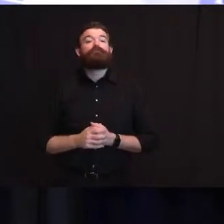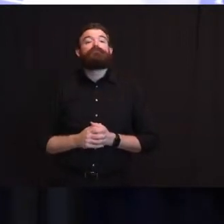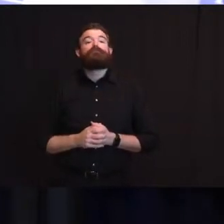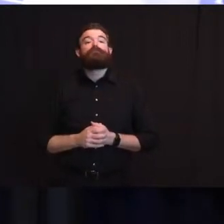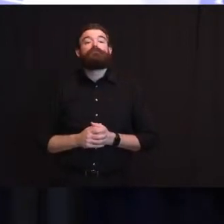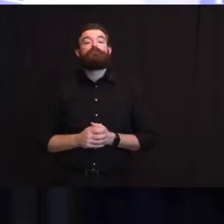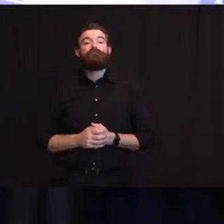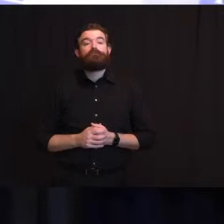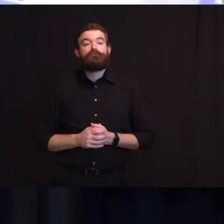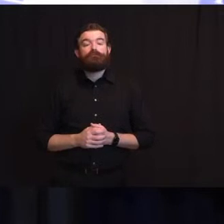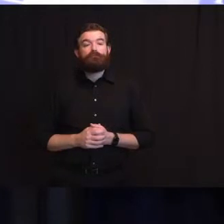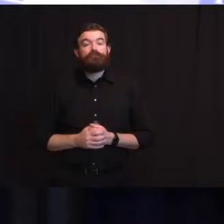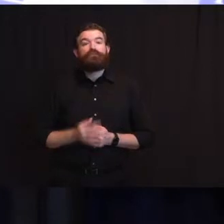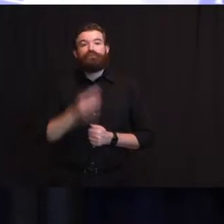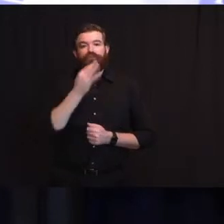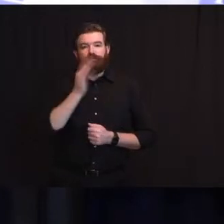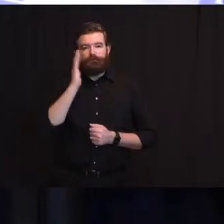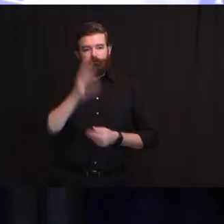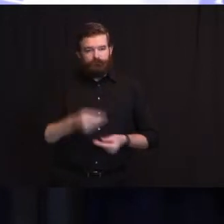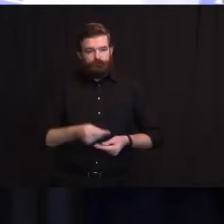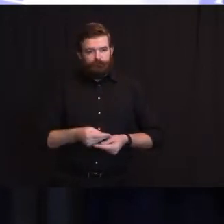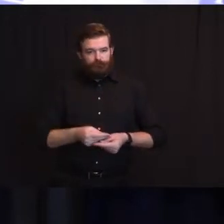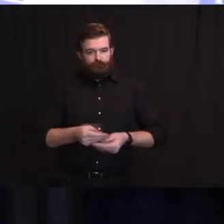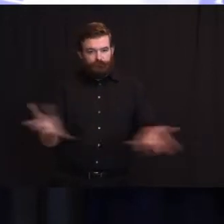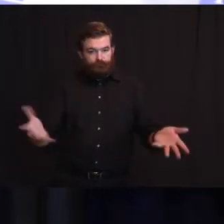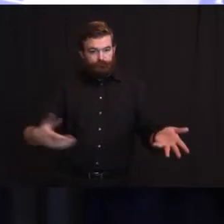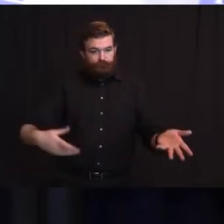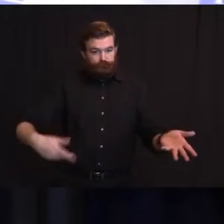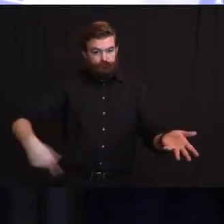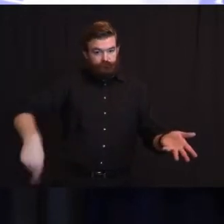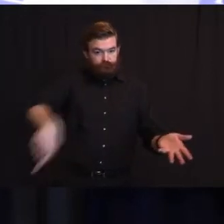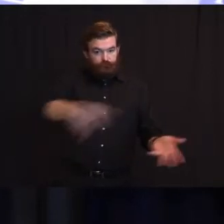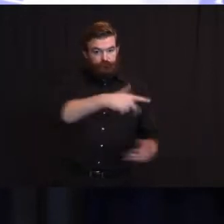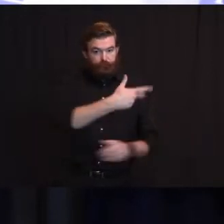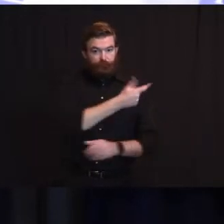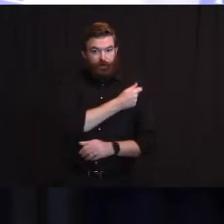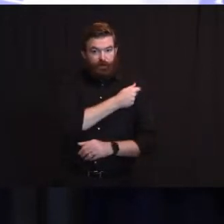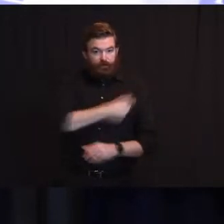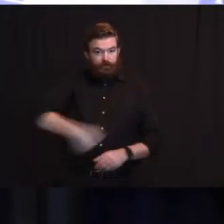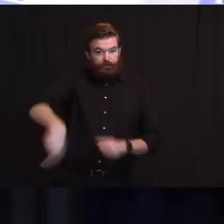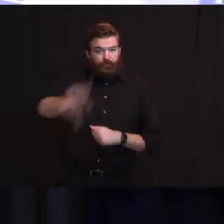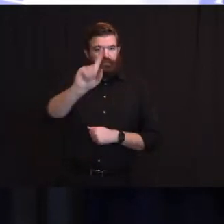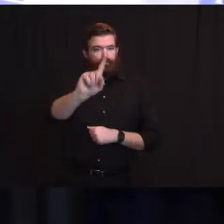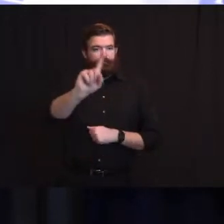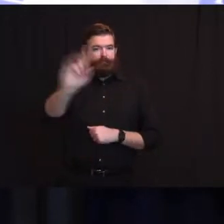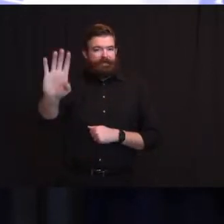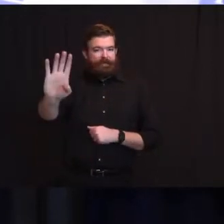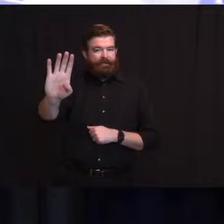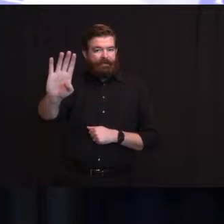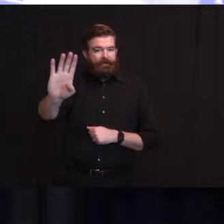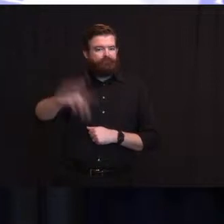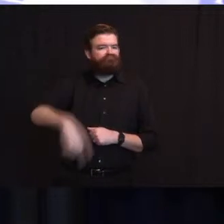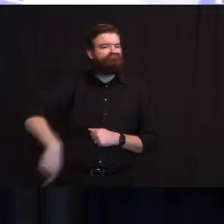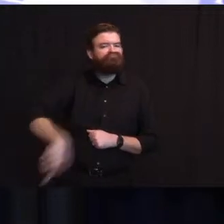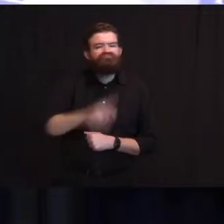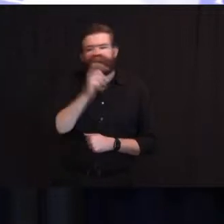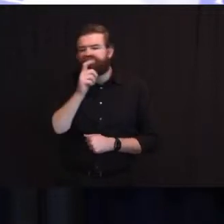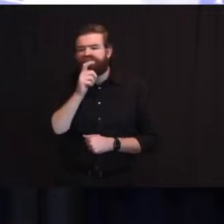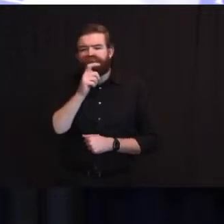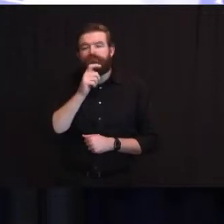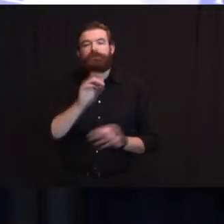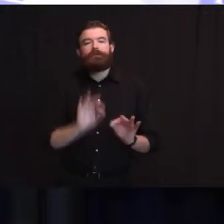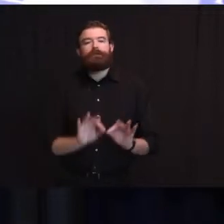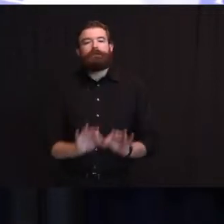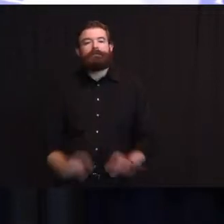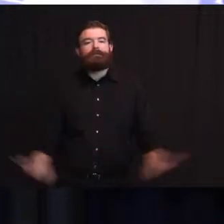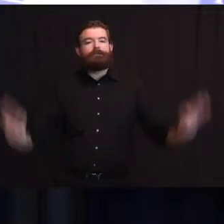which includes frontline essential workers who are in sectors essential to the functioning of society and